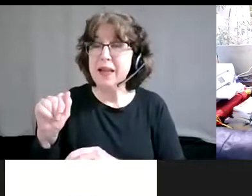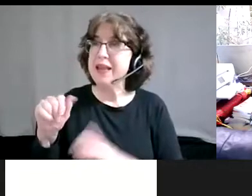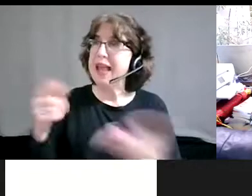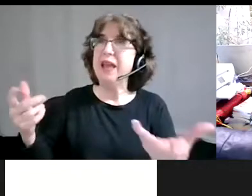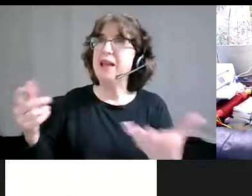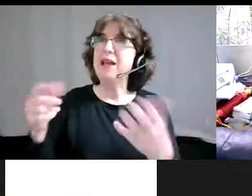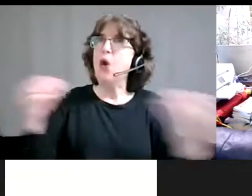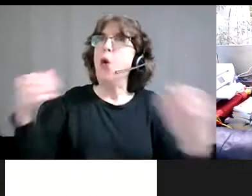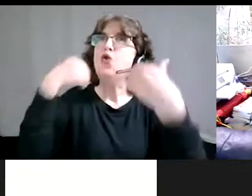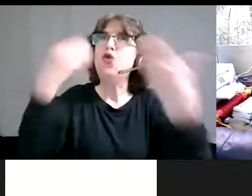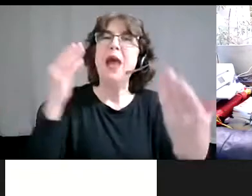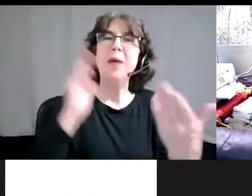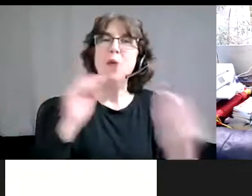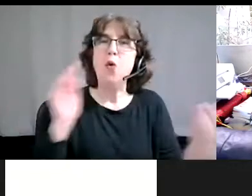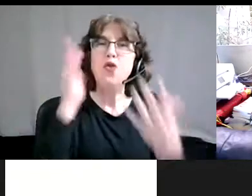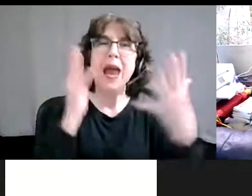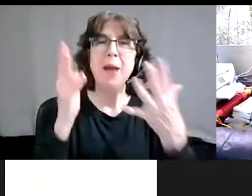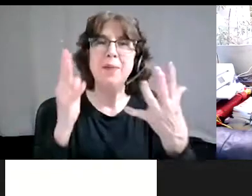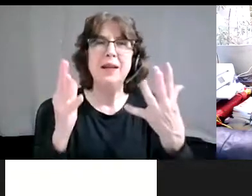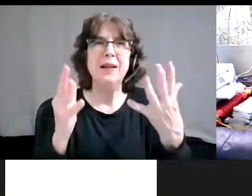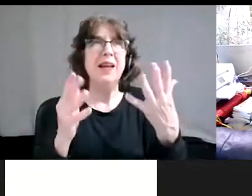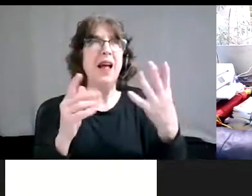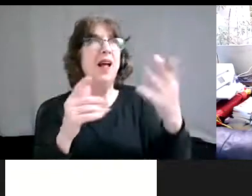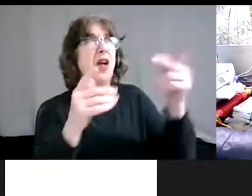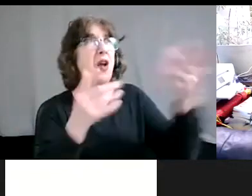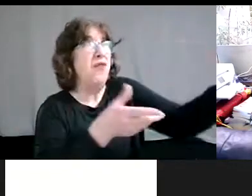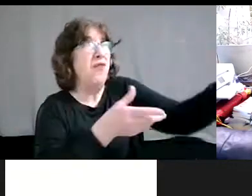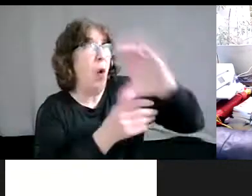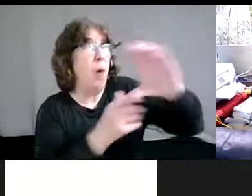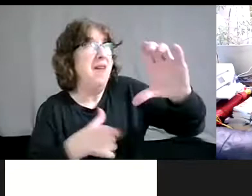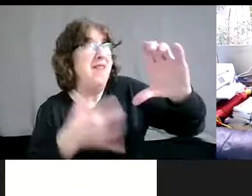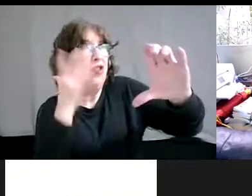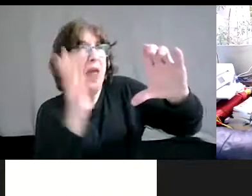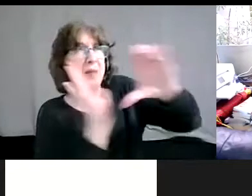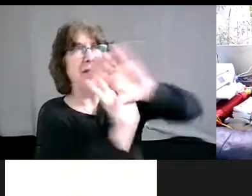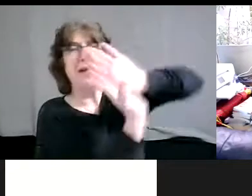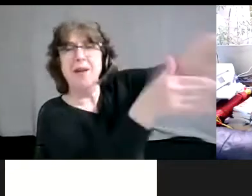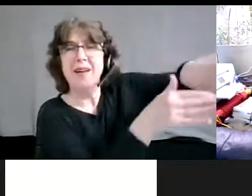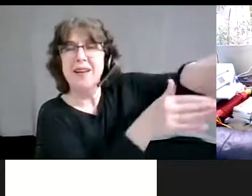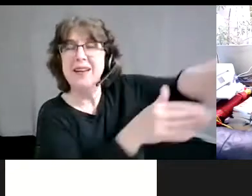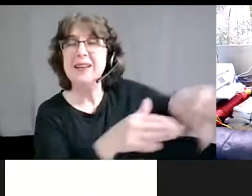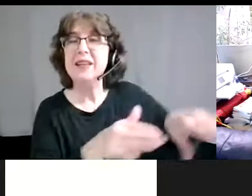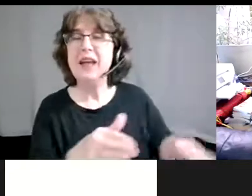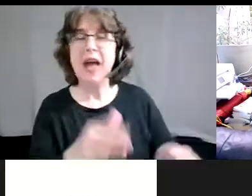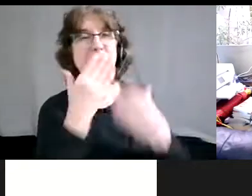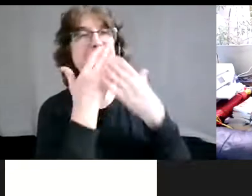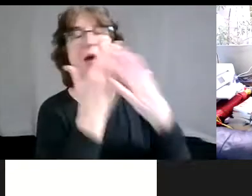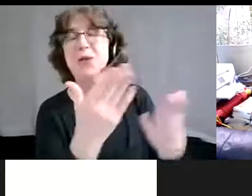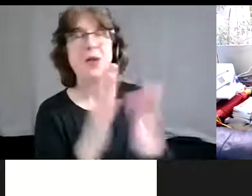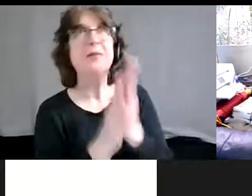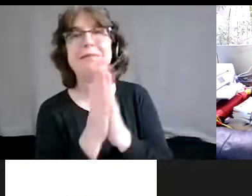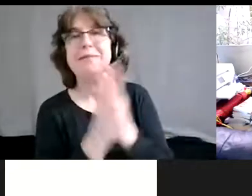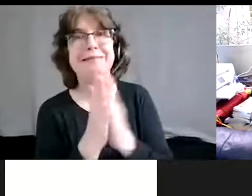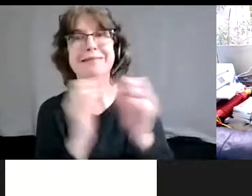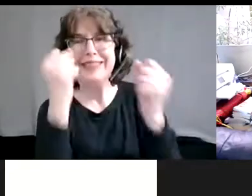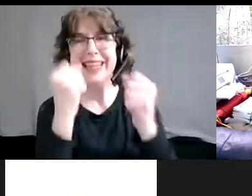really because of other people pushing it onto, onto us, onto me. So I just appreciate that. I was just, yeah,